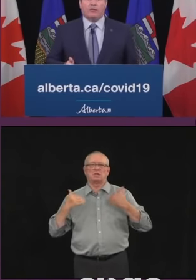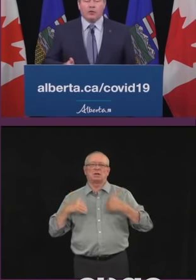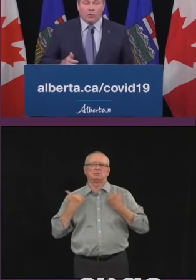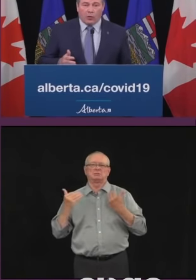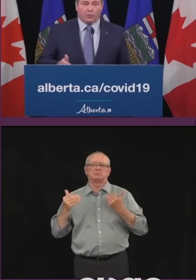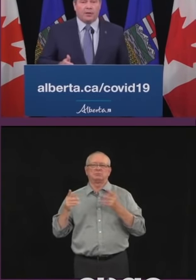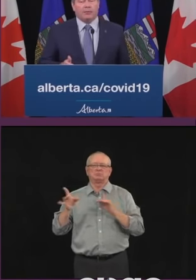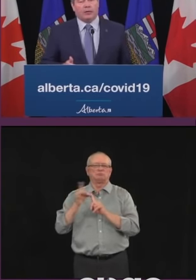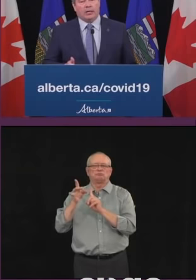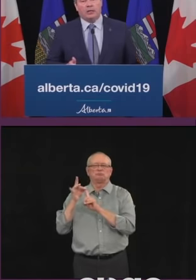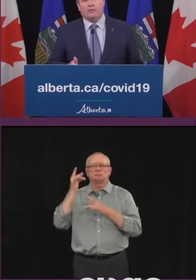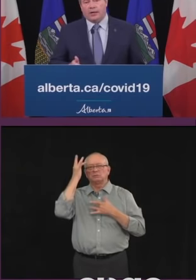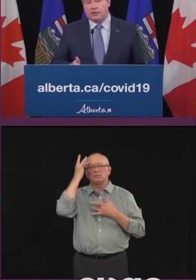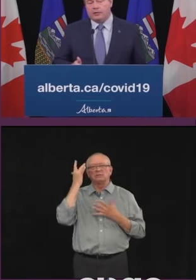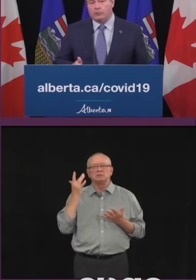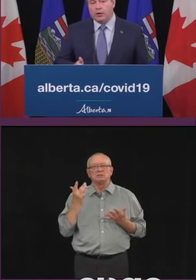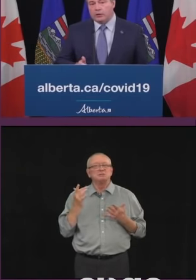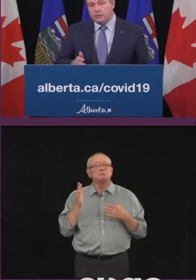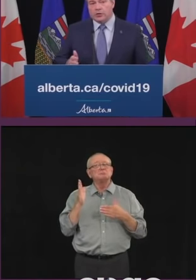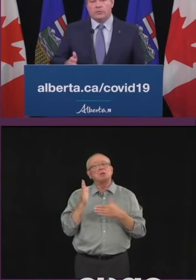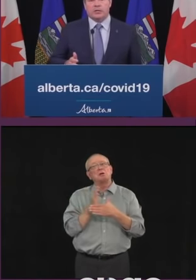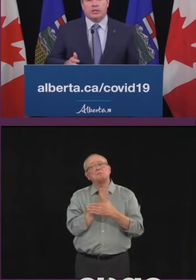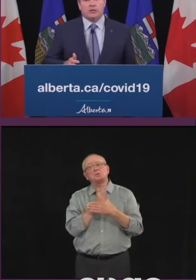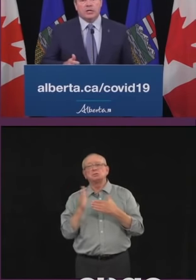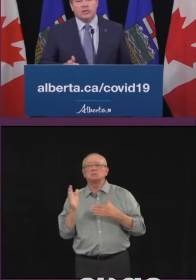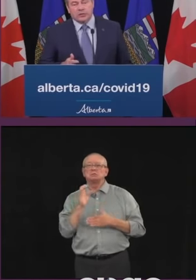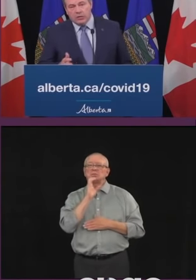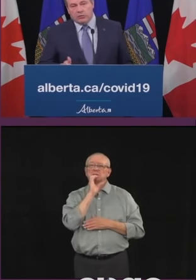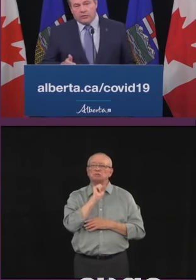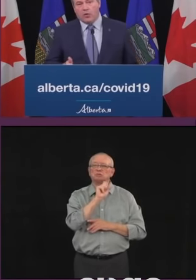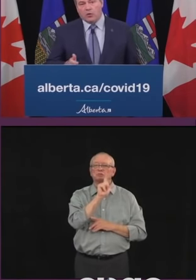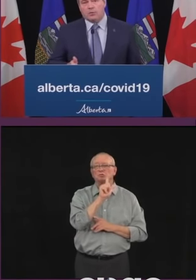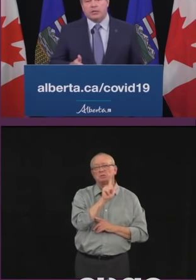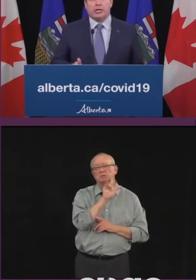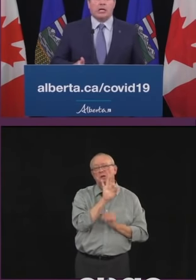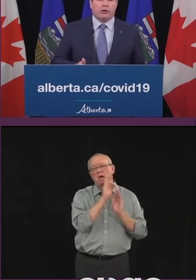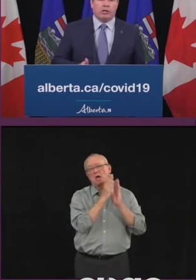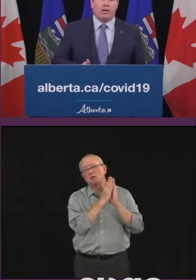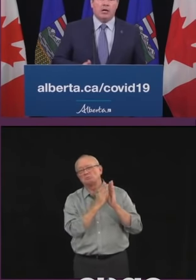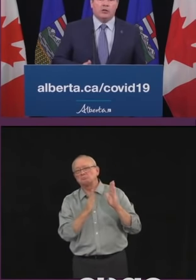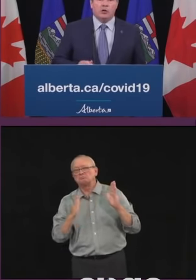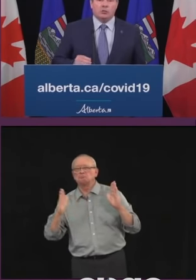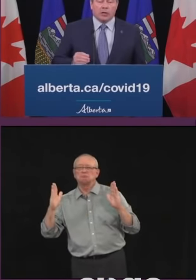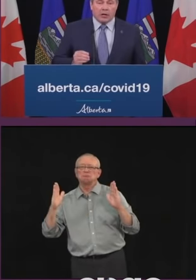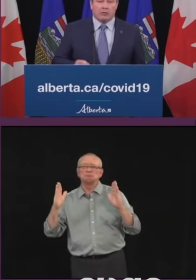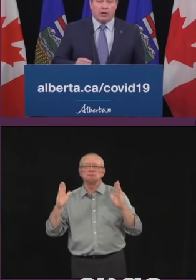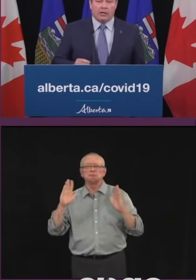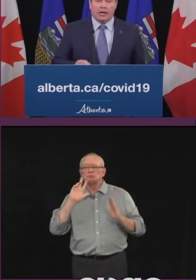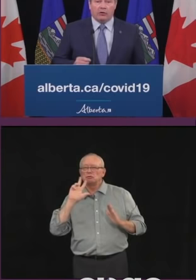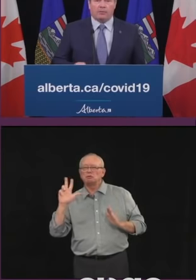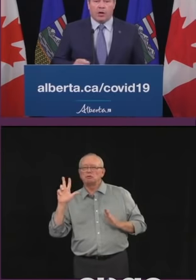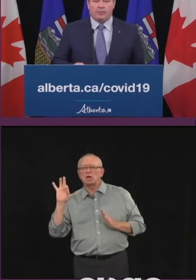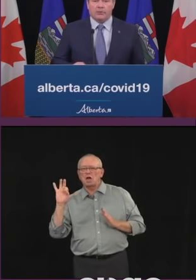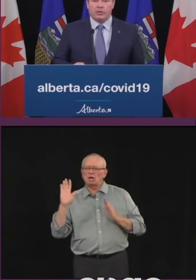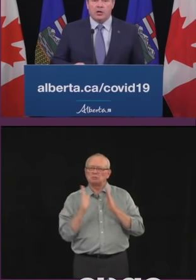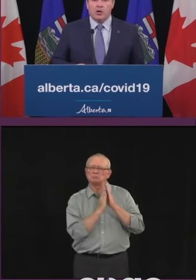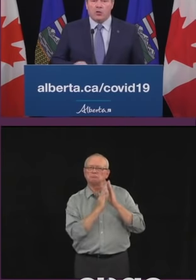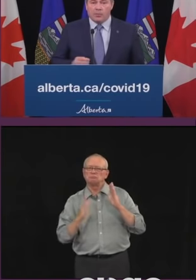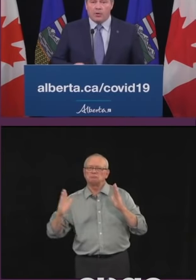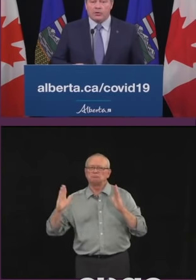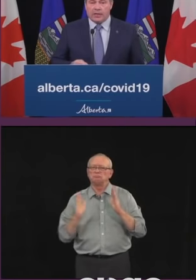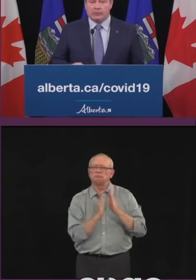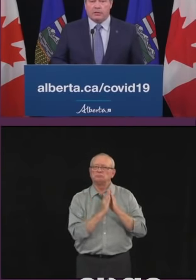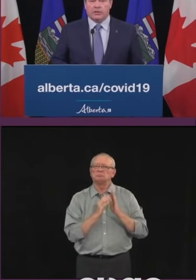of this is that fewer older people are getting infected in relative terms and it's seniors of course particularly those with underlying health problems